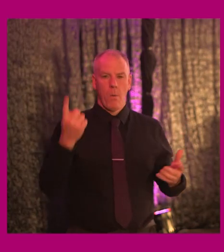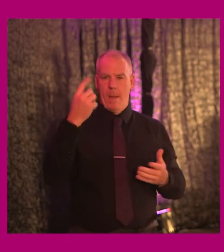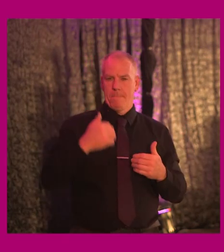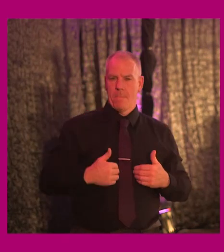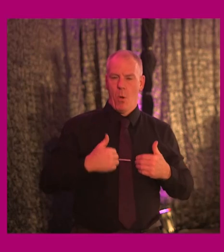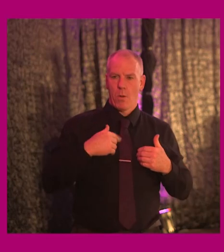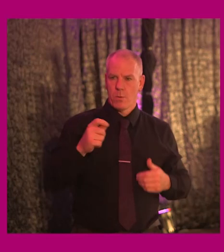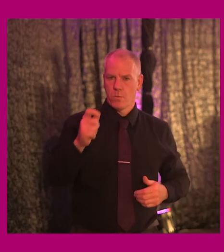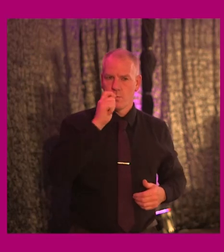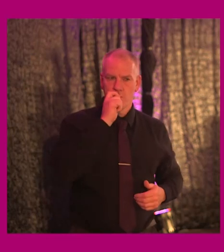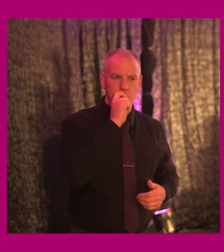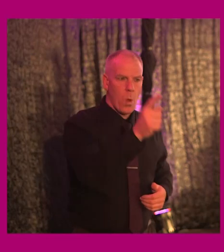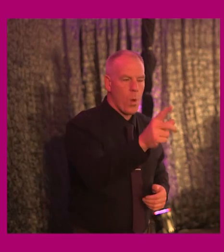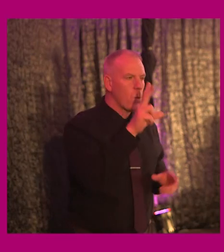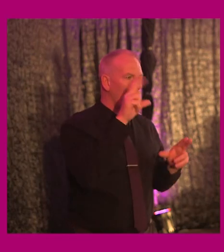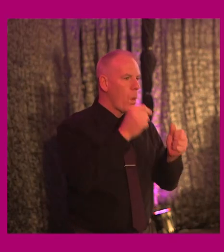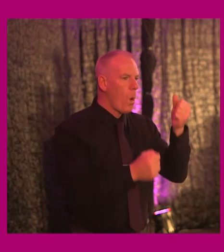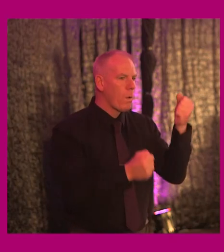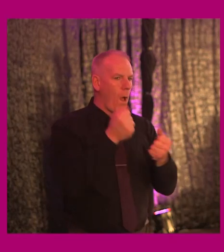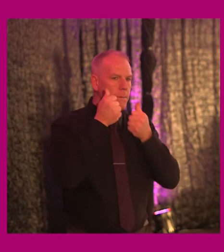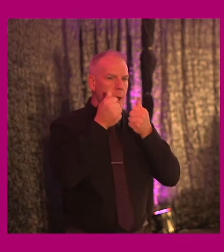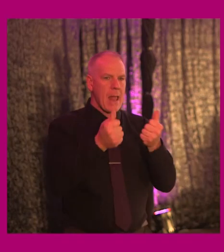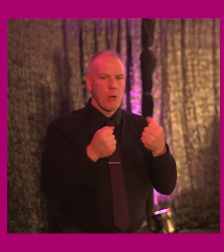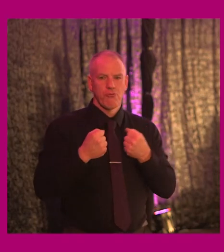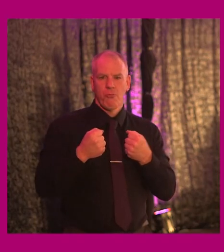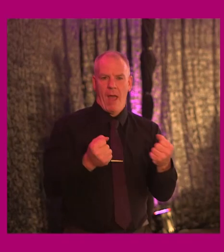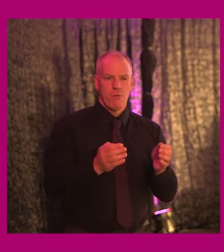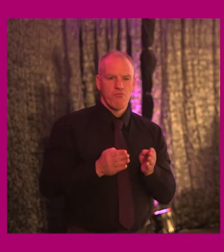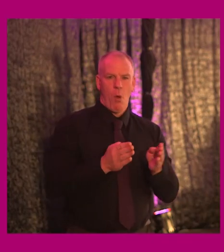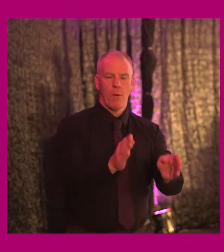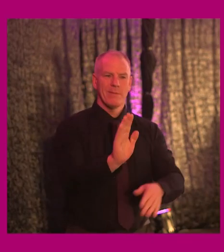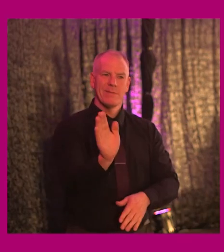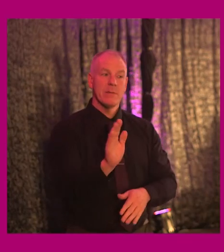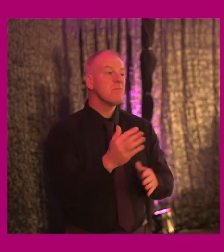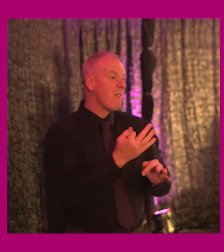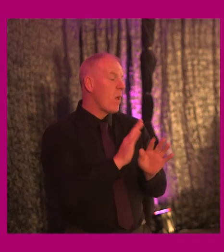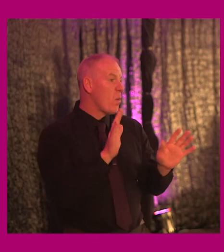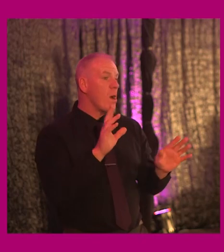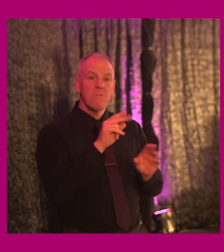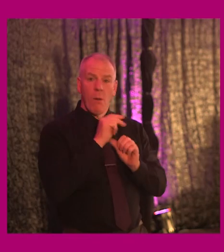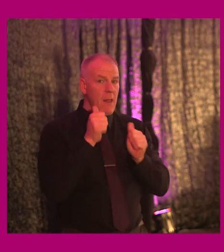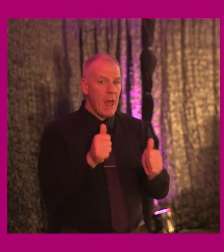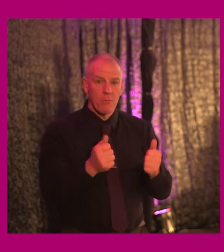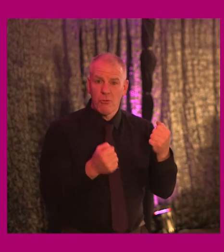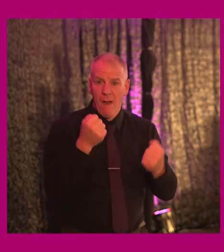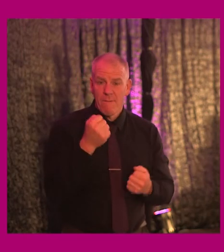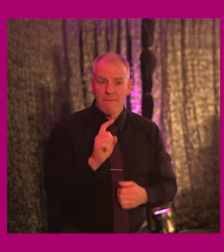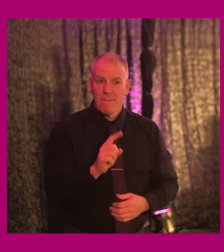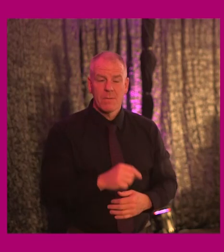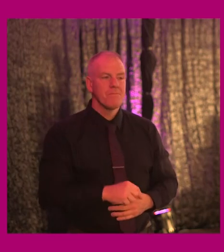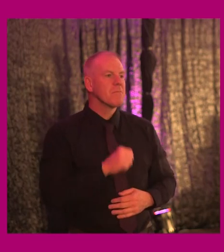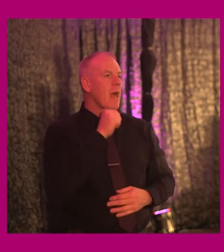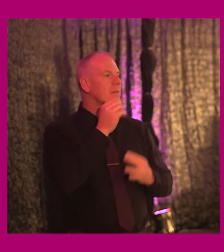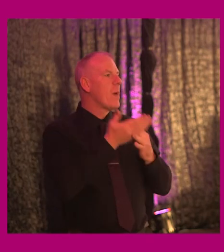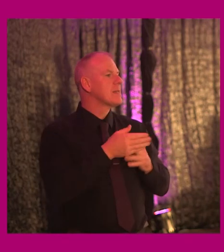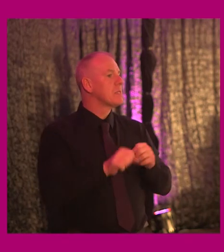are told that no cars are allowed on the road. Just go with me on this. And you don't have access